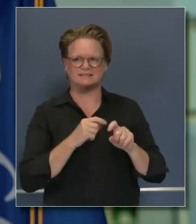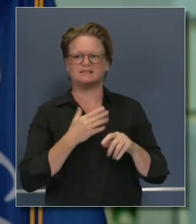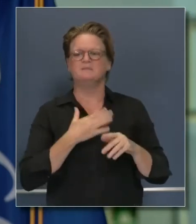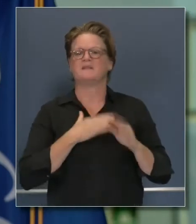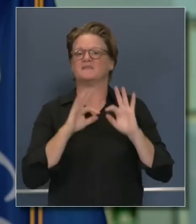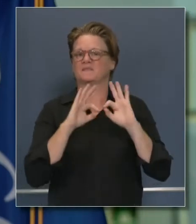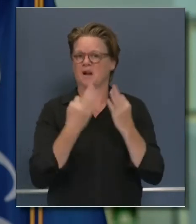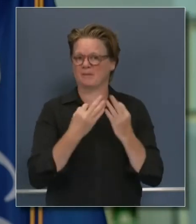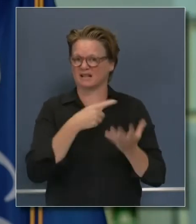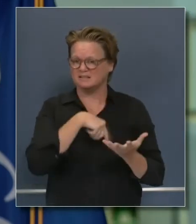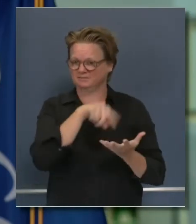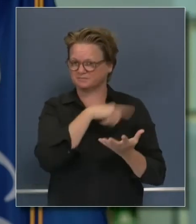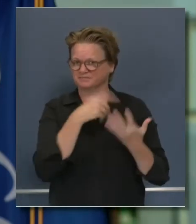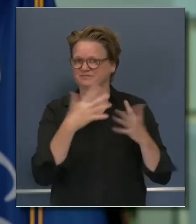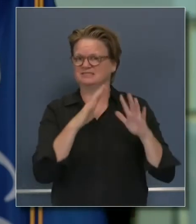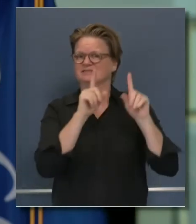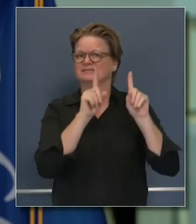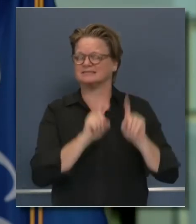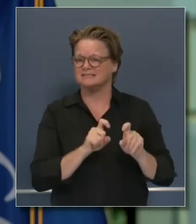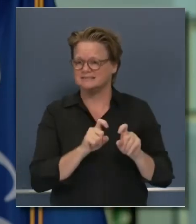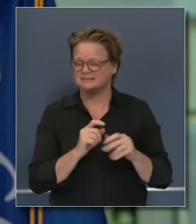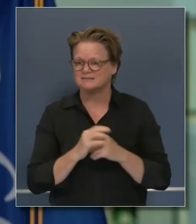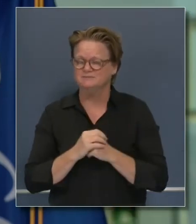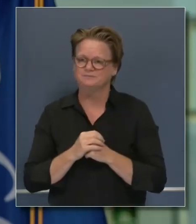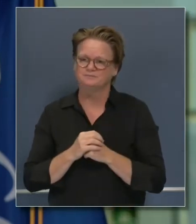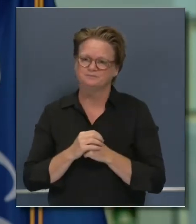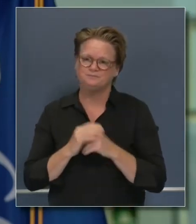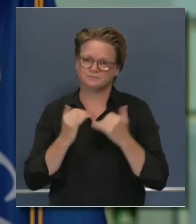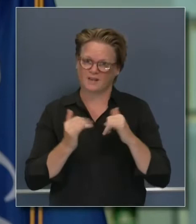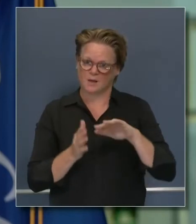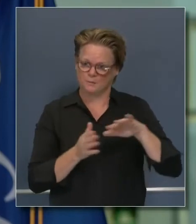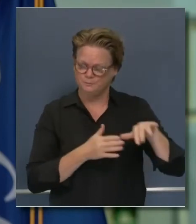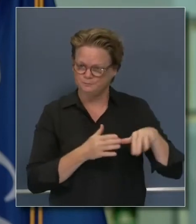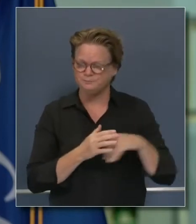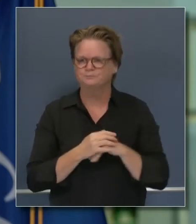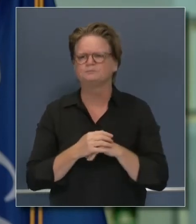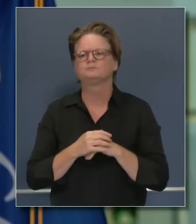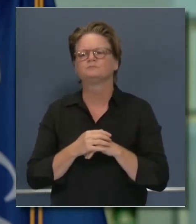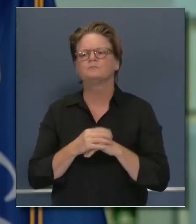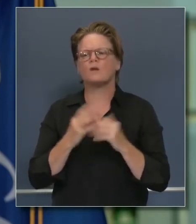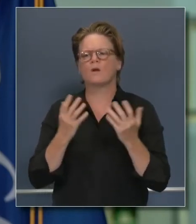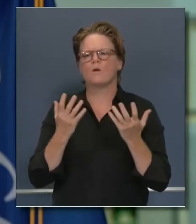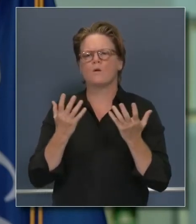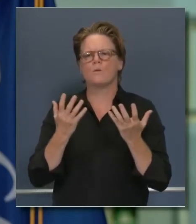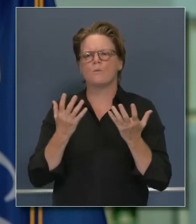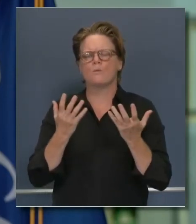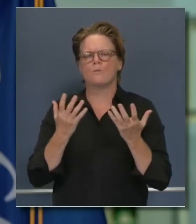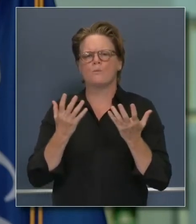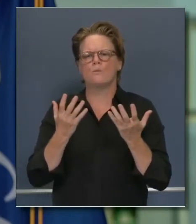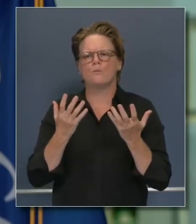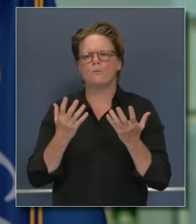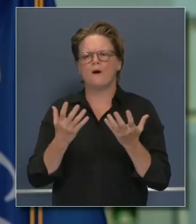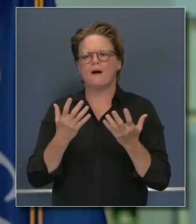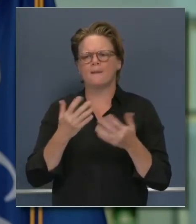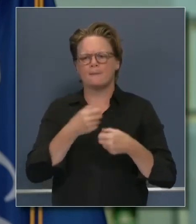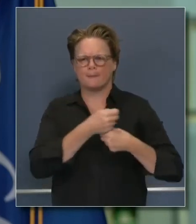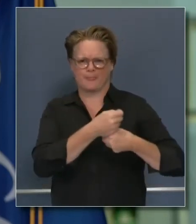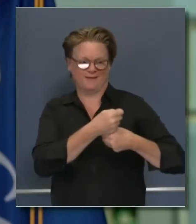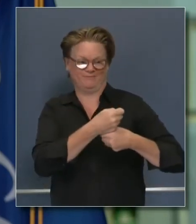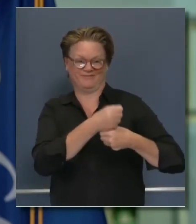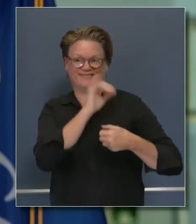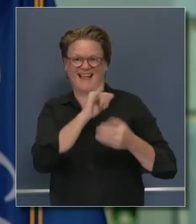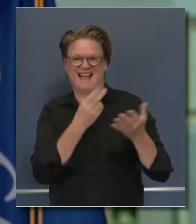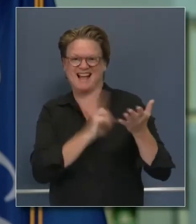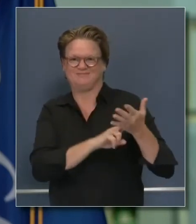well. As it relates to the issue of the supply chain, all the reagents, all the fundamental ingredients, and again, there's